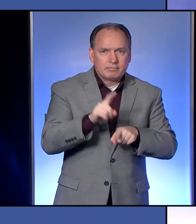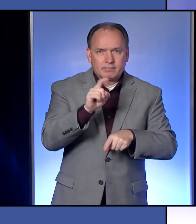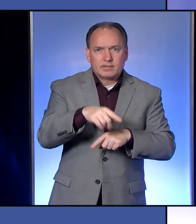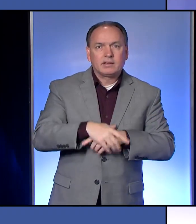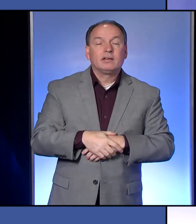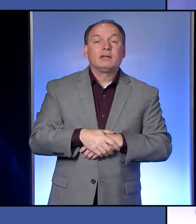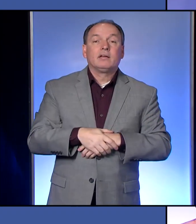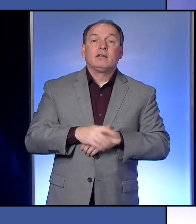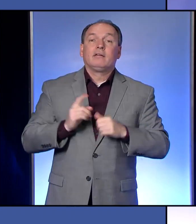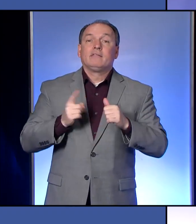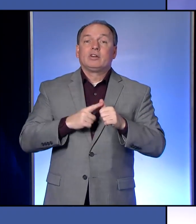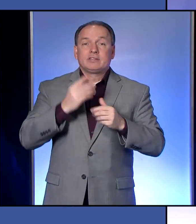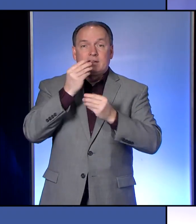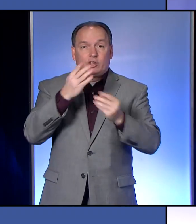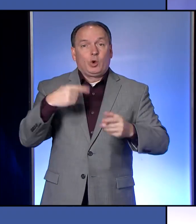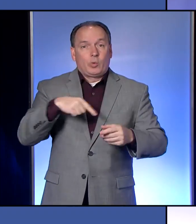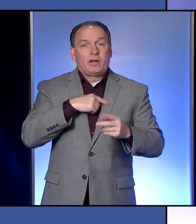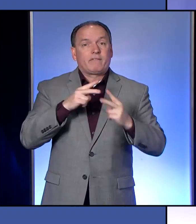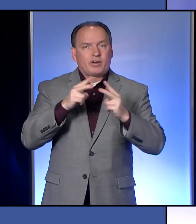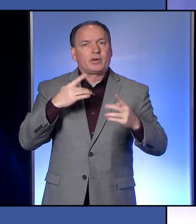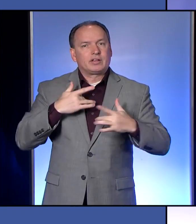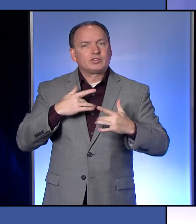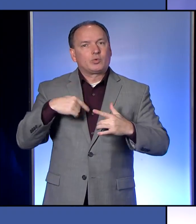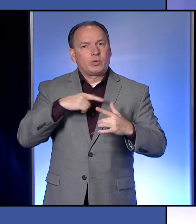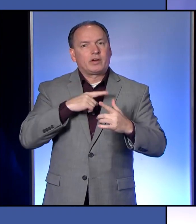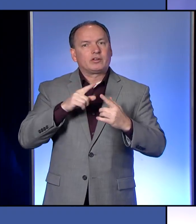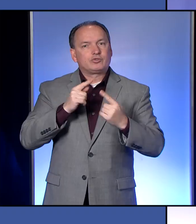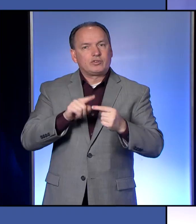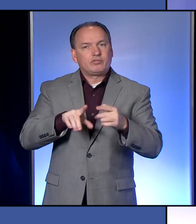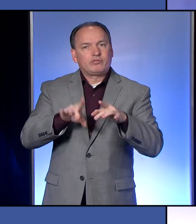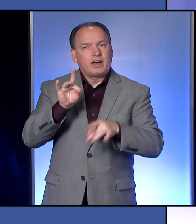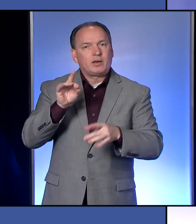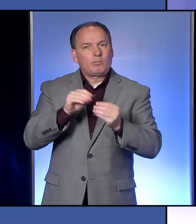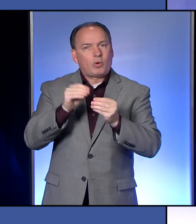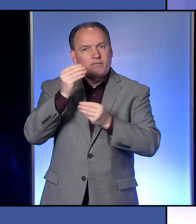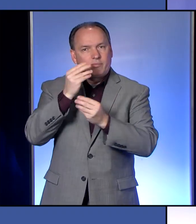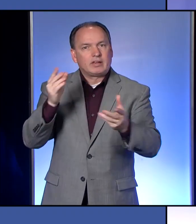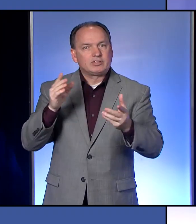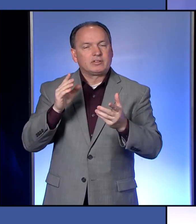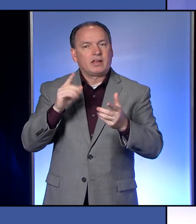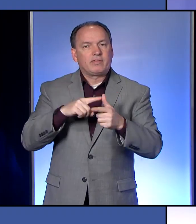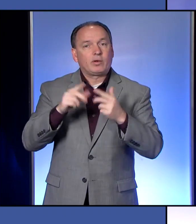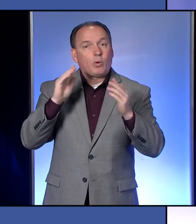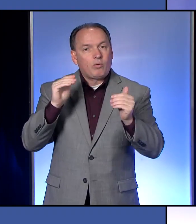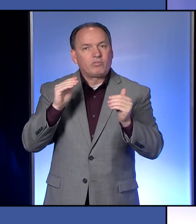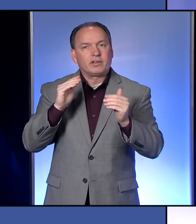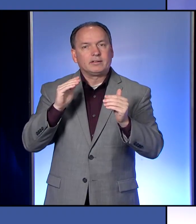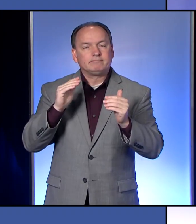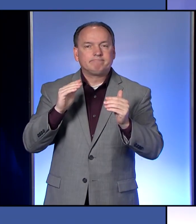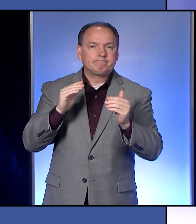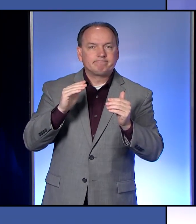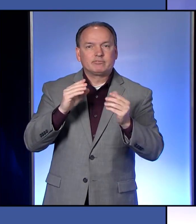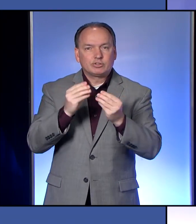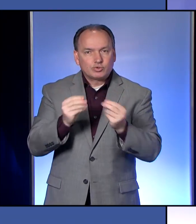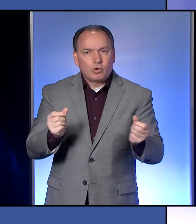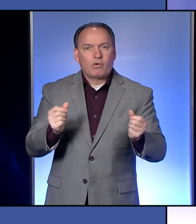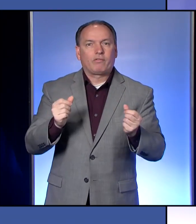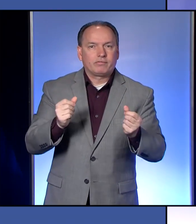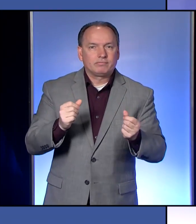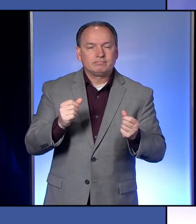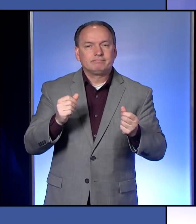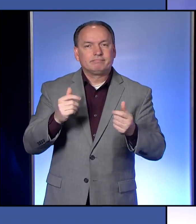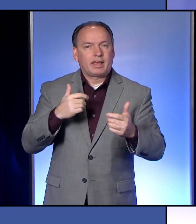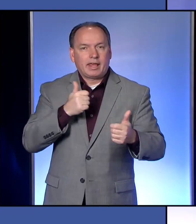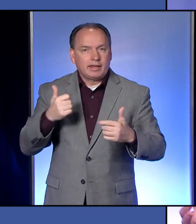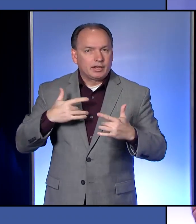those residents is, first of all, we are very concerned, and we are really trying to find the information, and then hopefully address our concerns that we would have